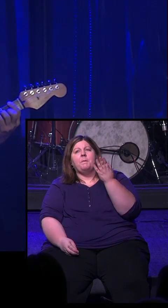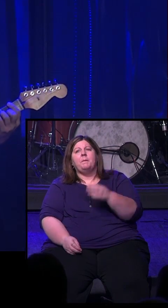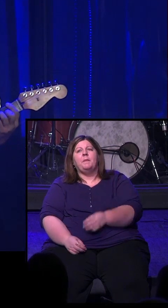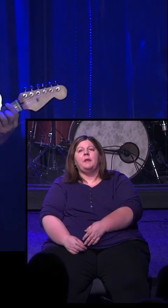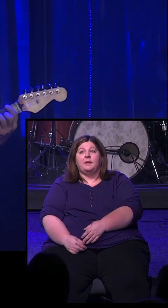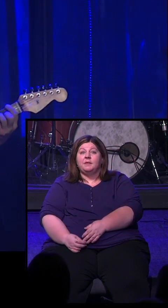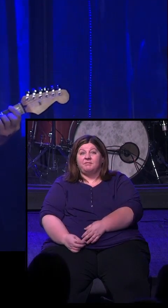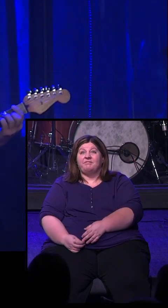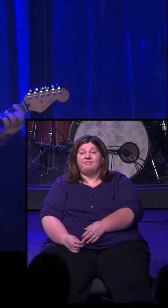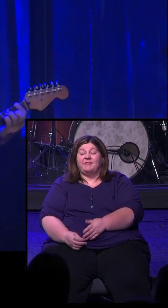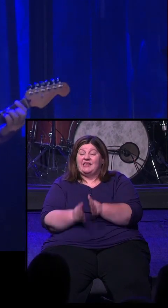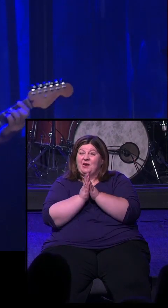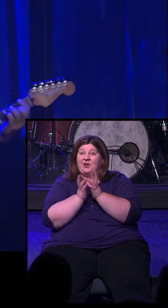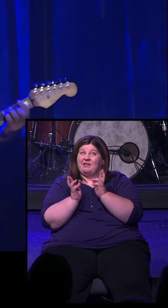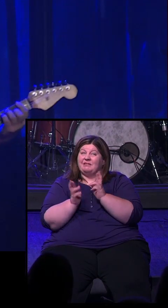Yes, that's our prayer.